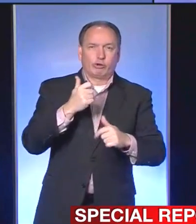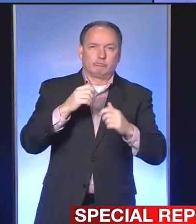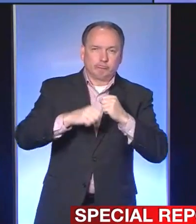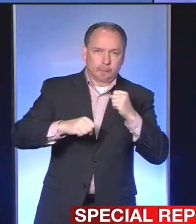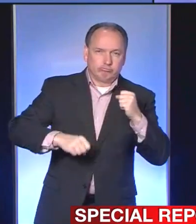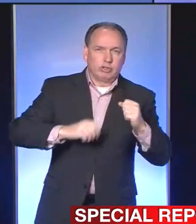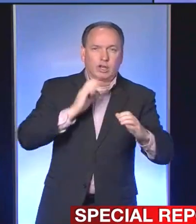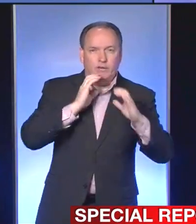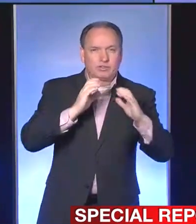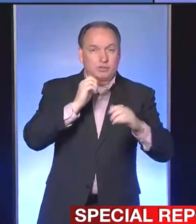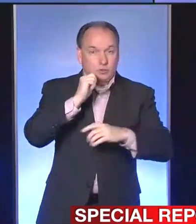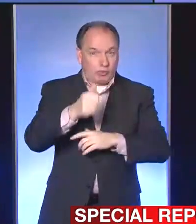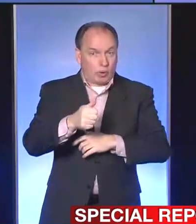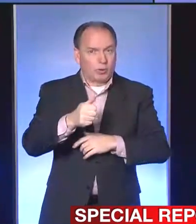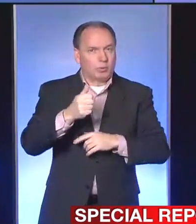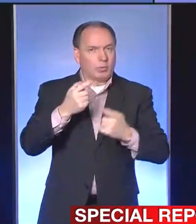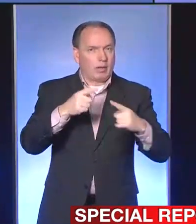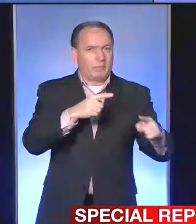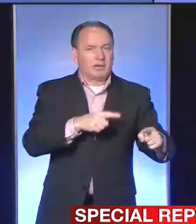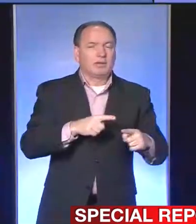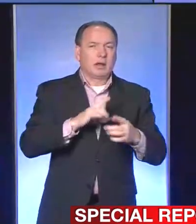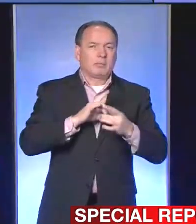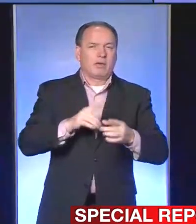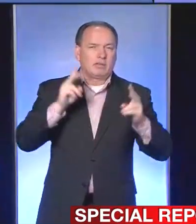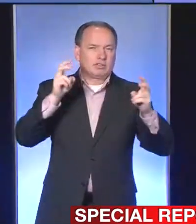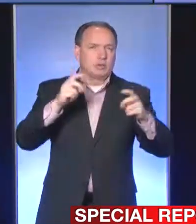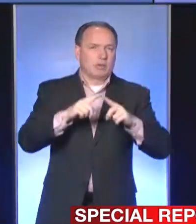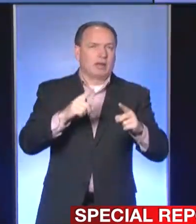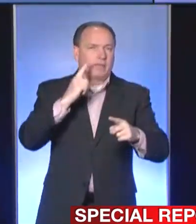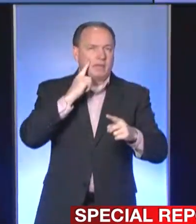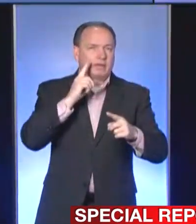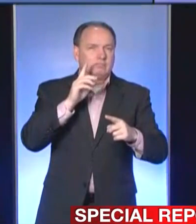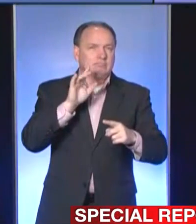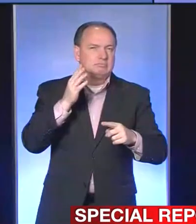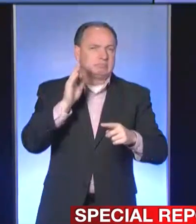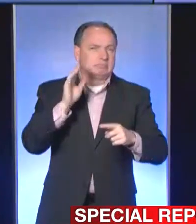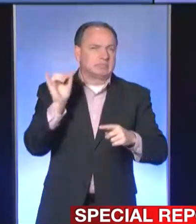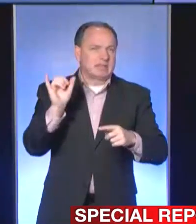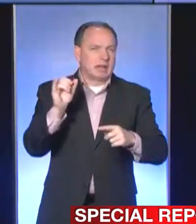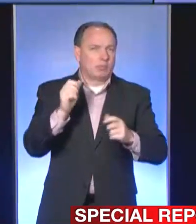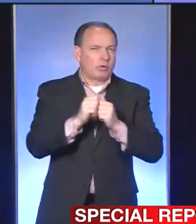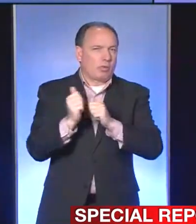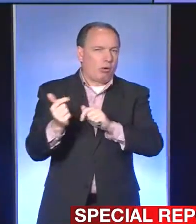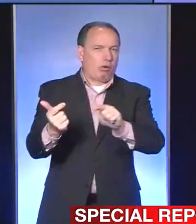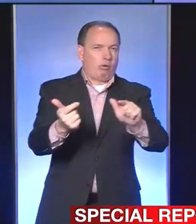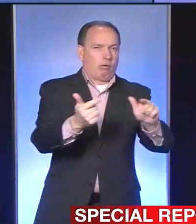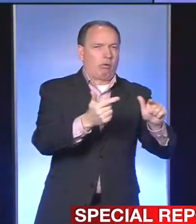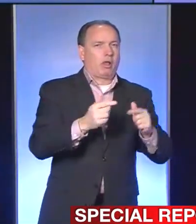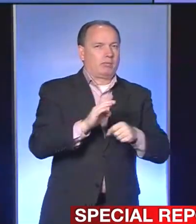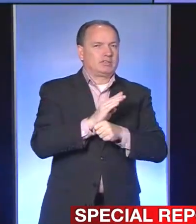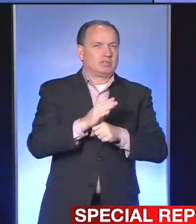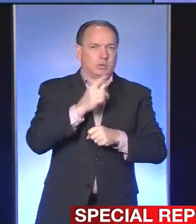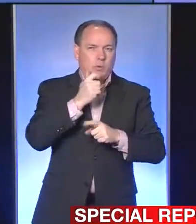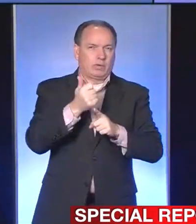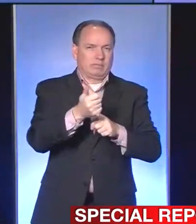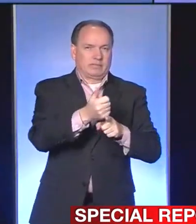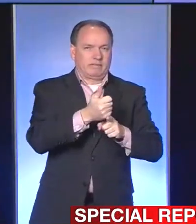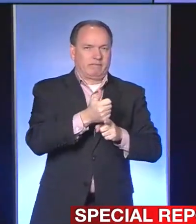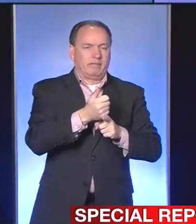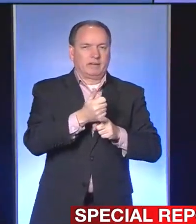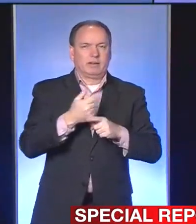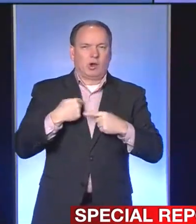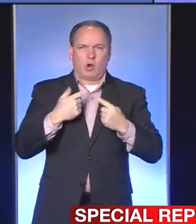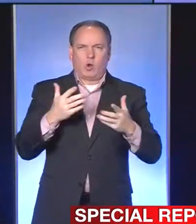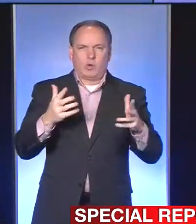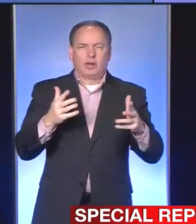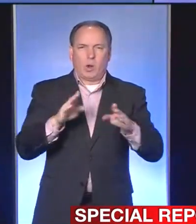around this issue. But I think it will be similar to what we've been doing with all the businesses that have